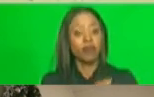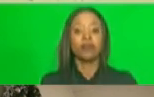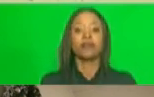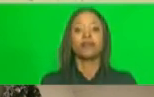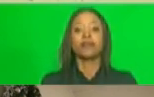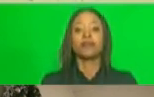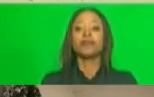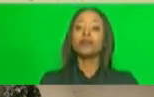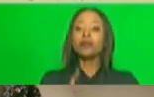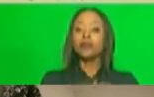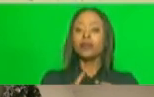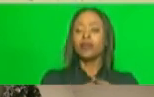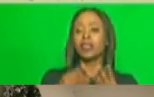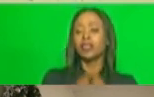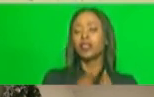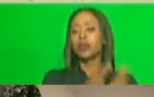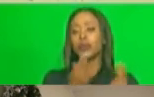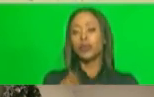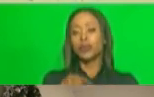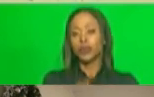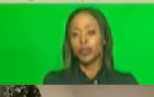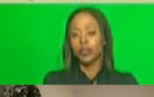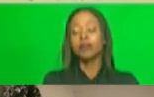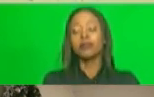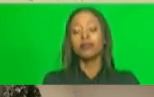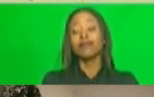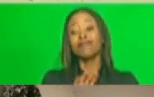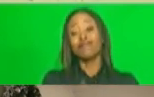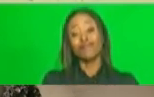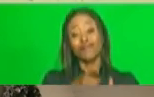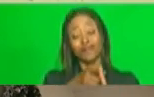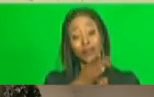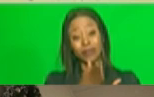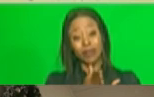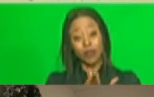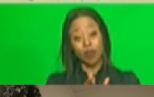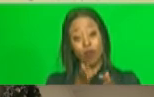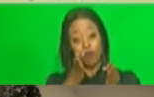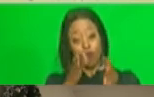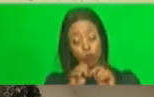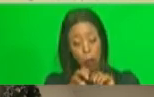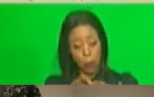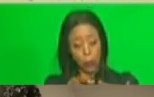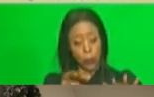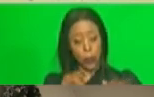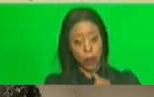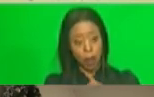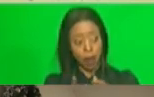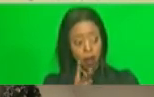The third intervention will be aimed at preventing future outbreaks.